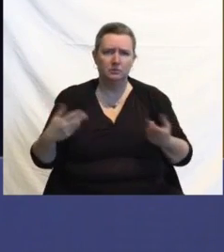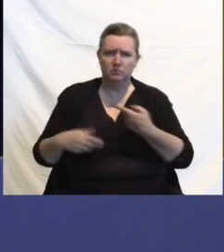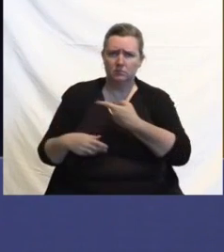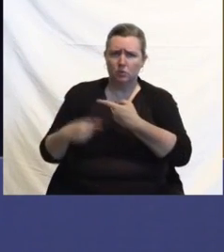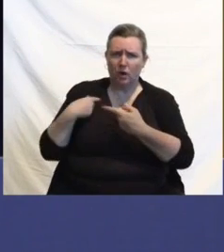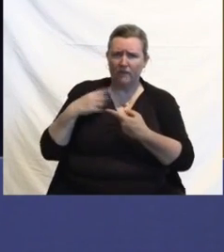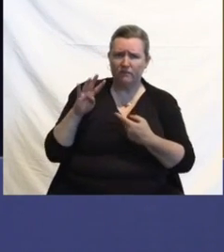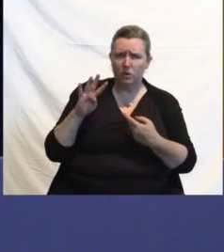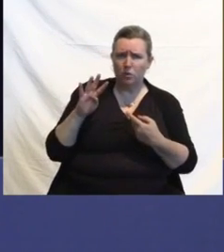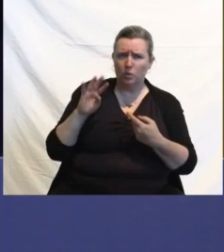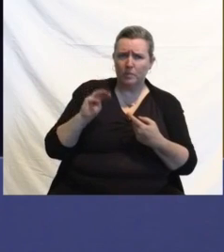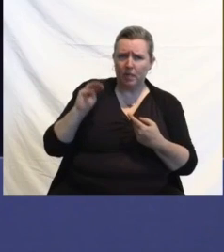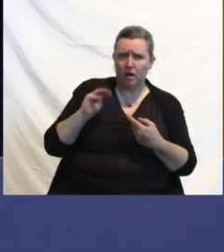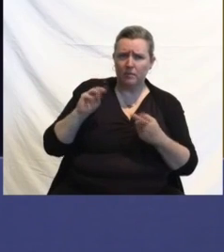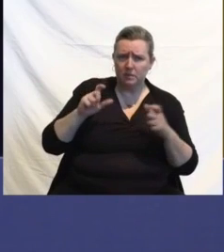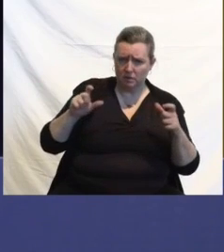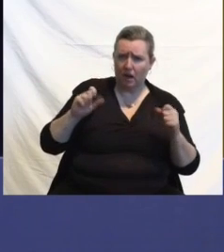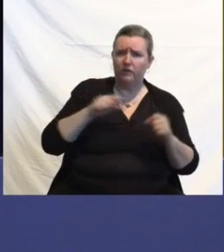for a booster?